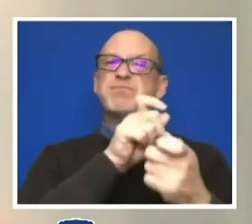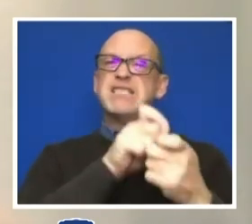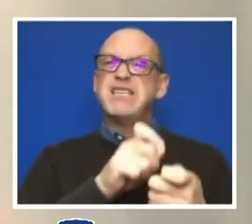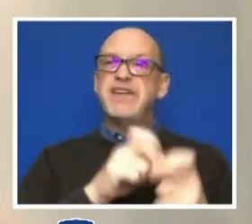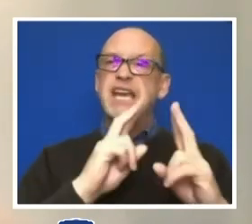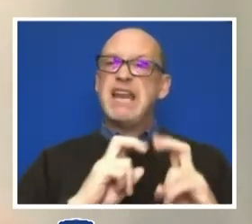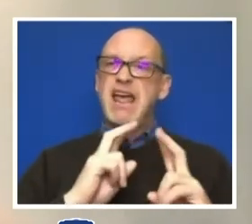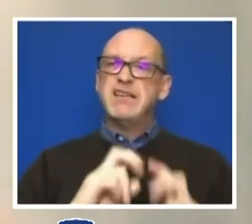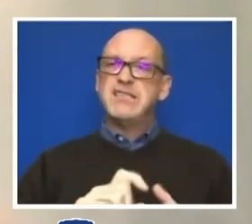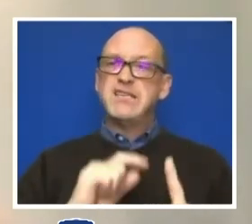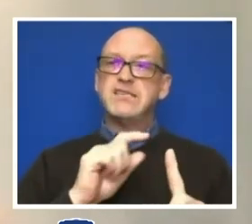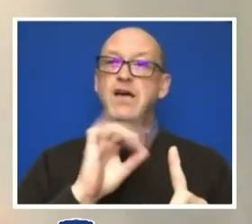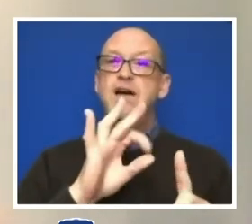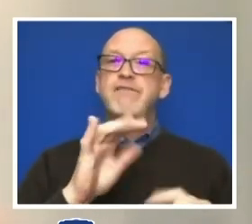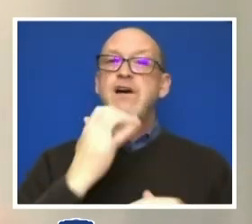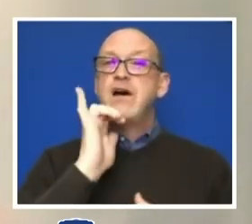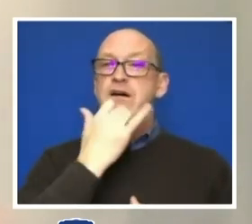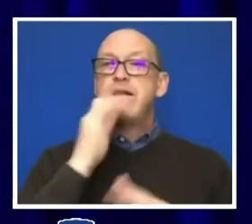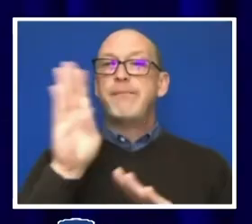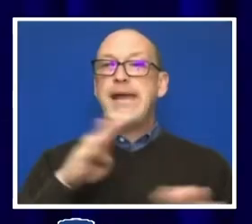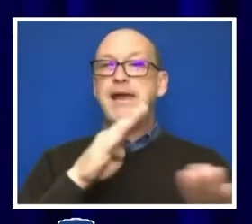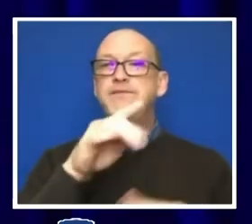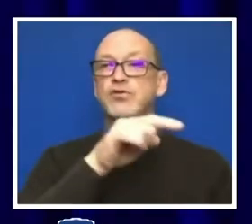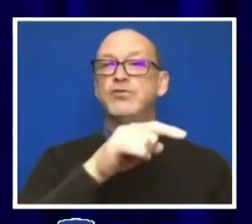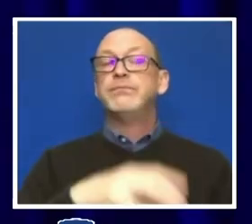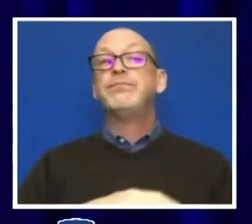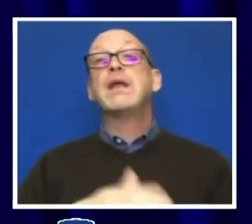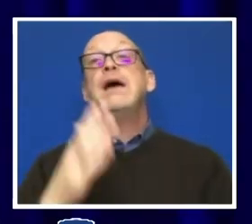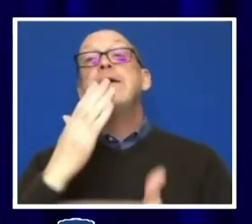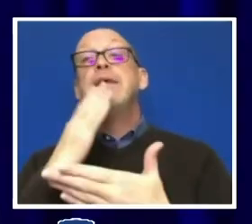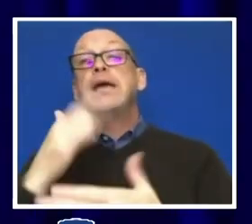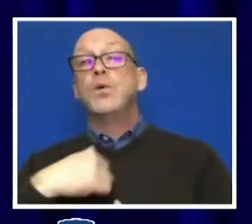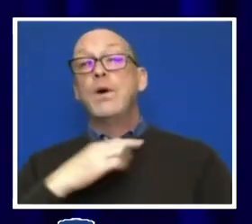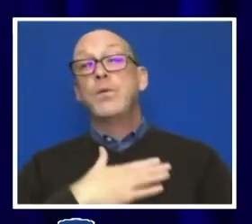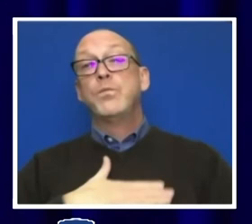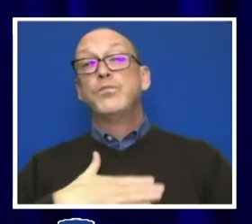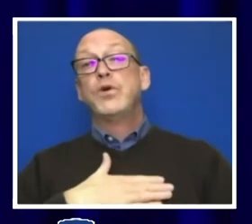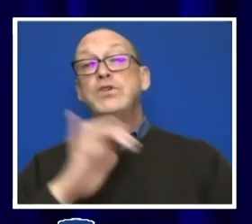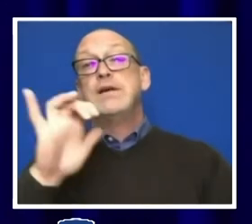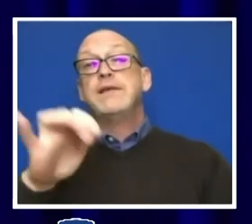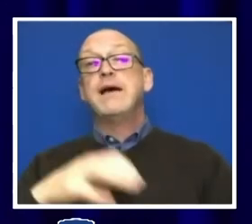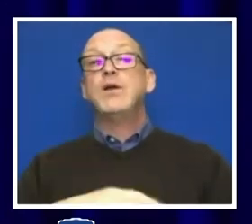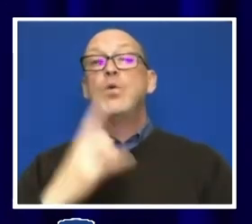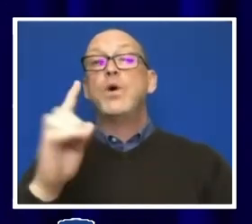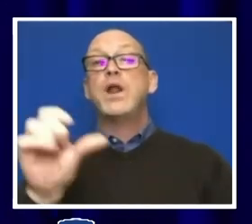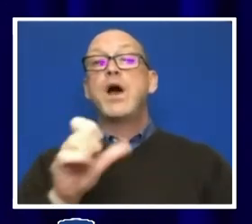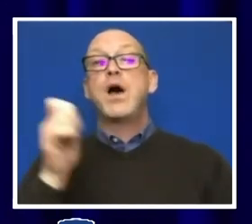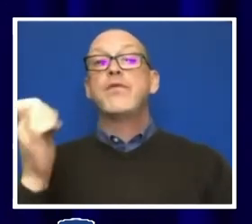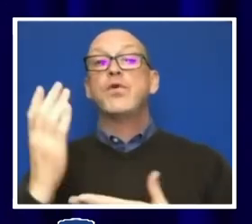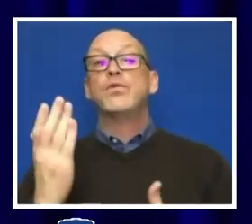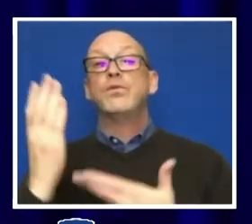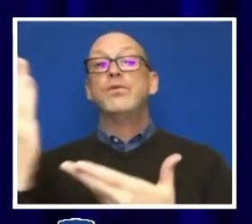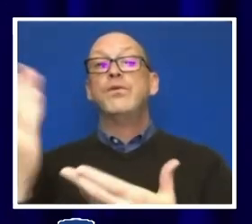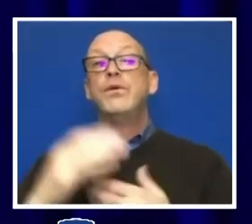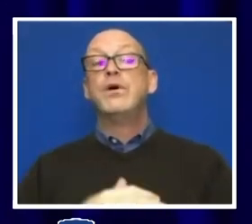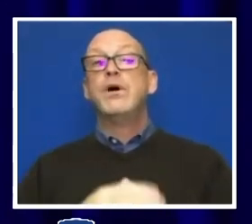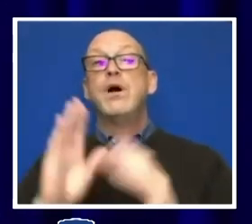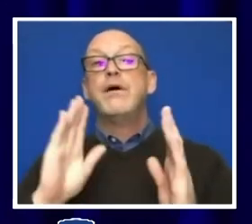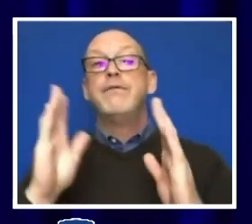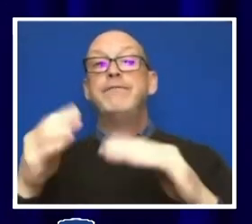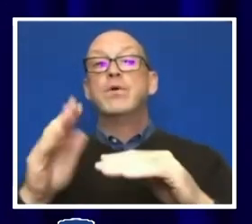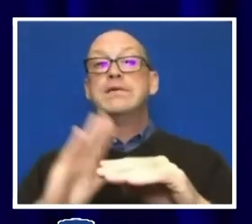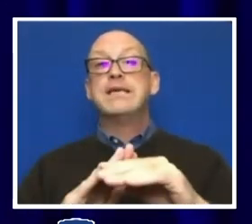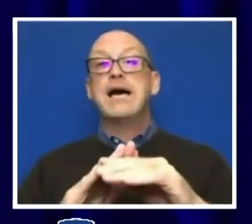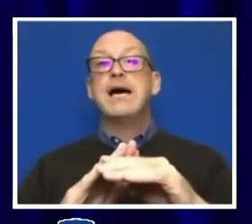of misconduct. Thank you. I appreciate that. One of the other recommendations focused on the